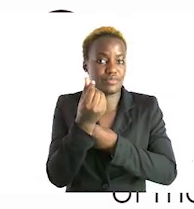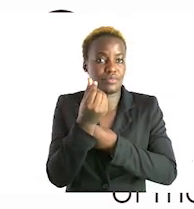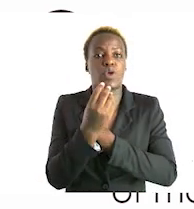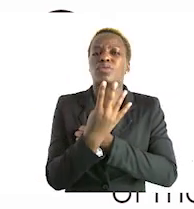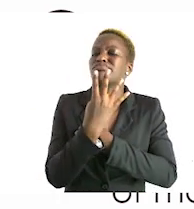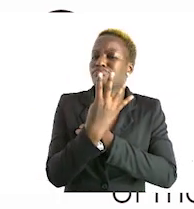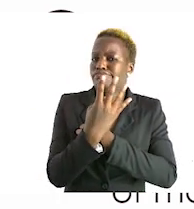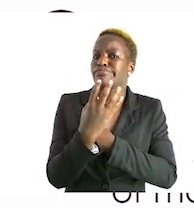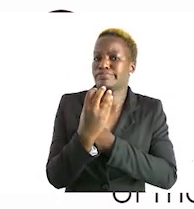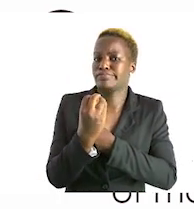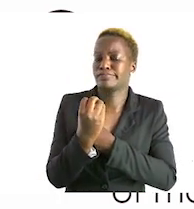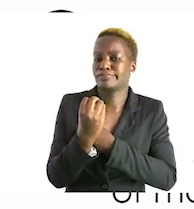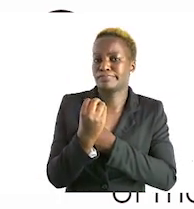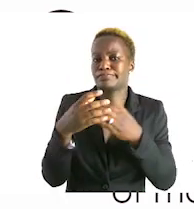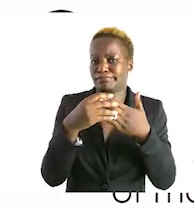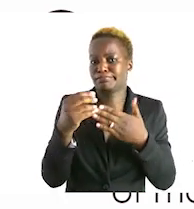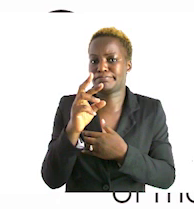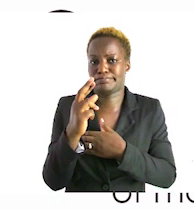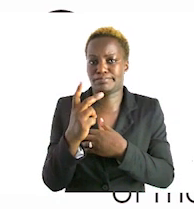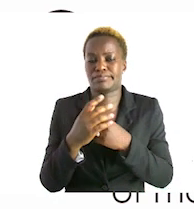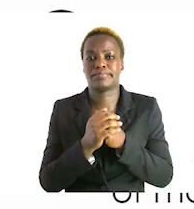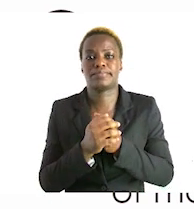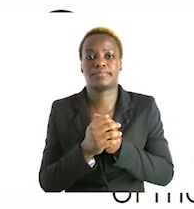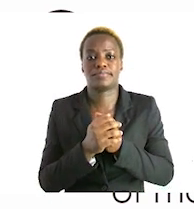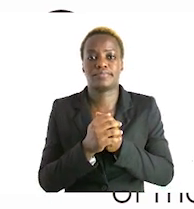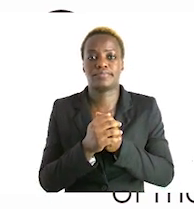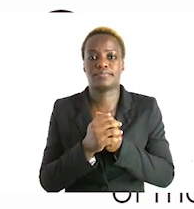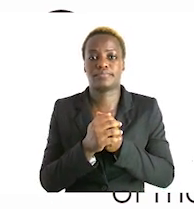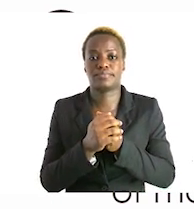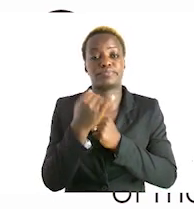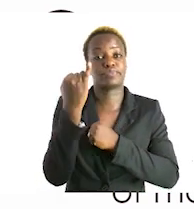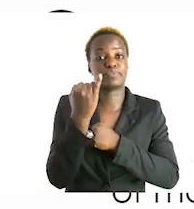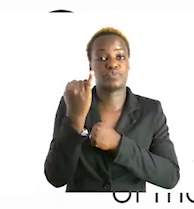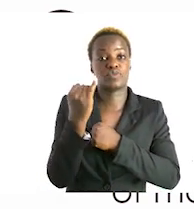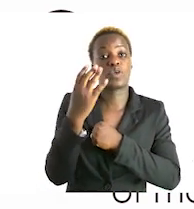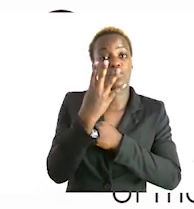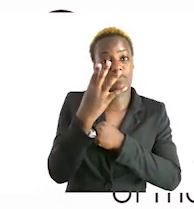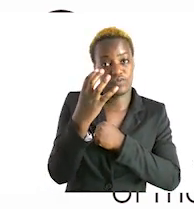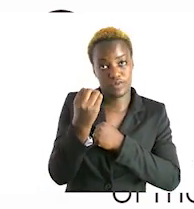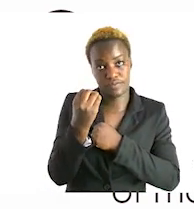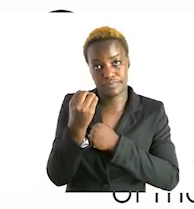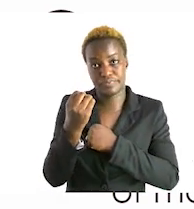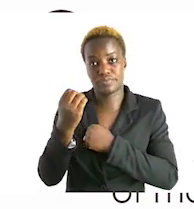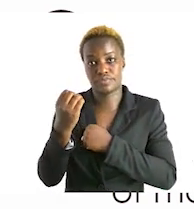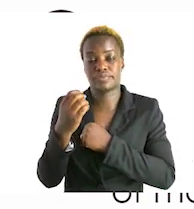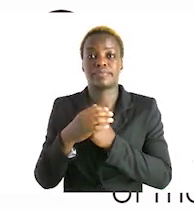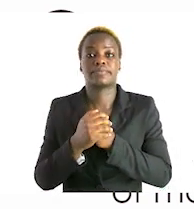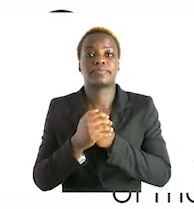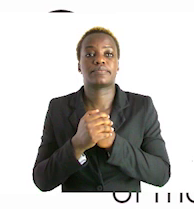40 very good land ray it was 40 that she spent on the art let's move on to the graph